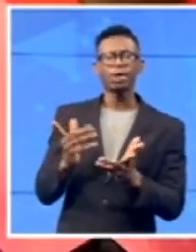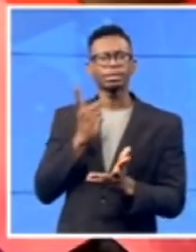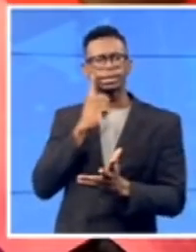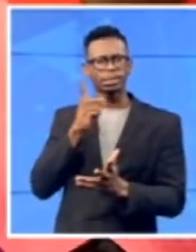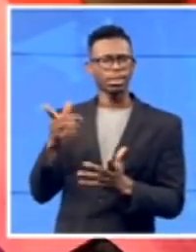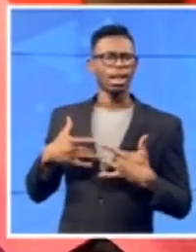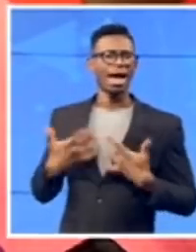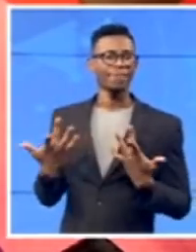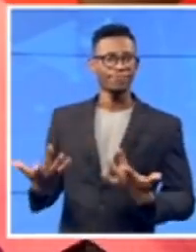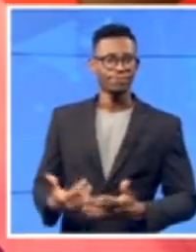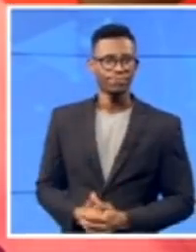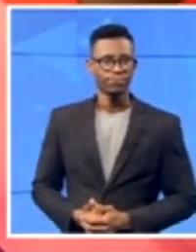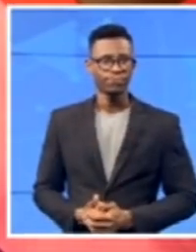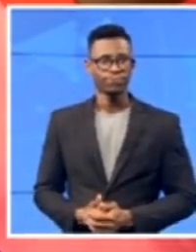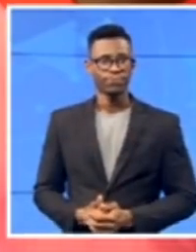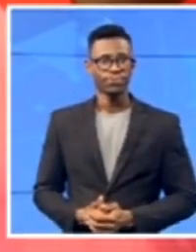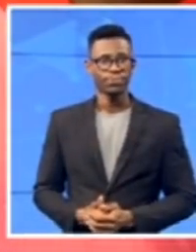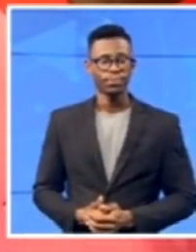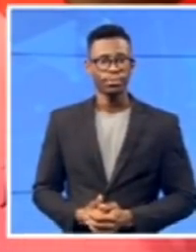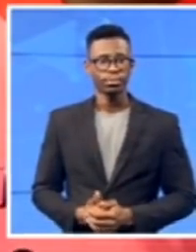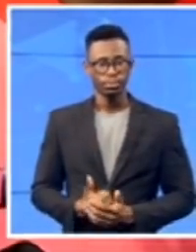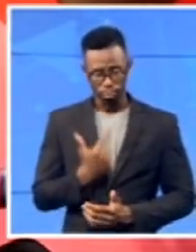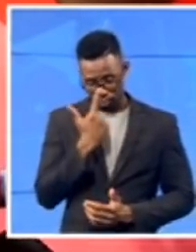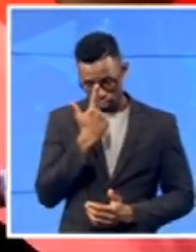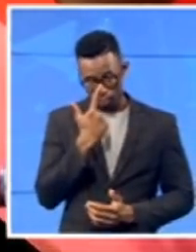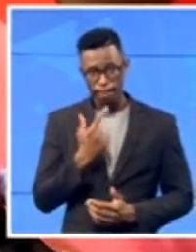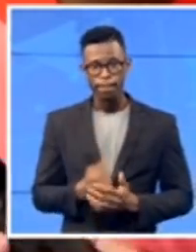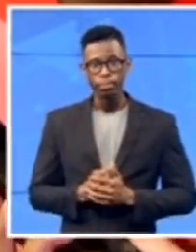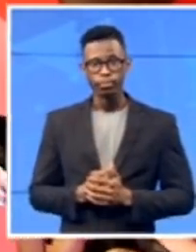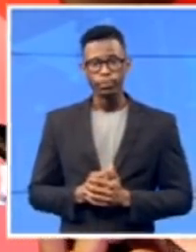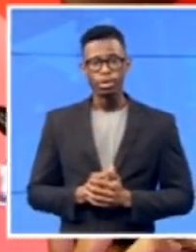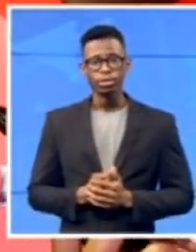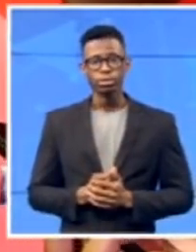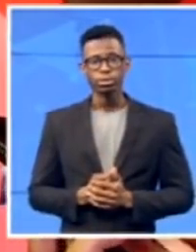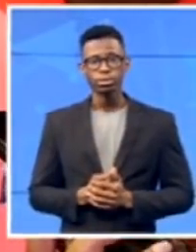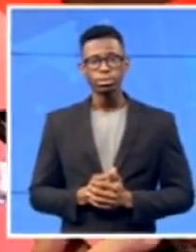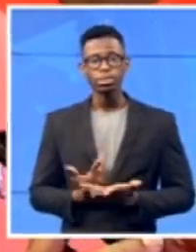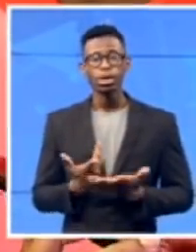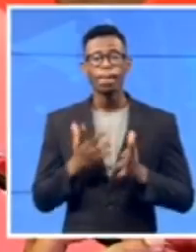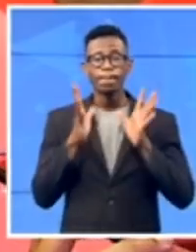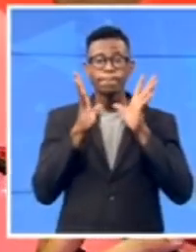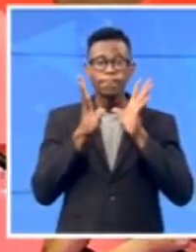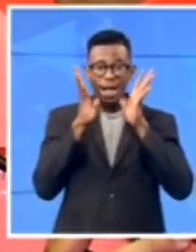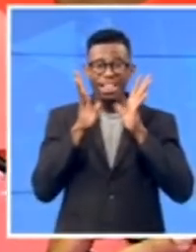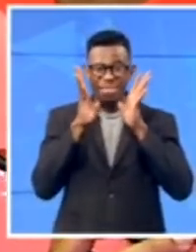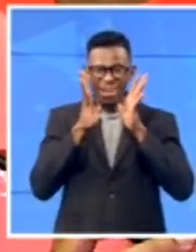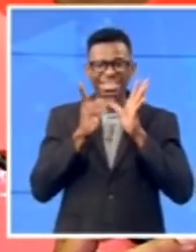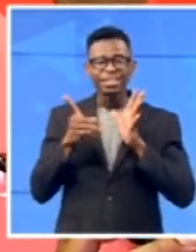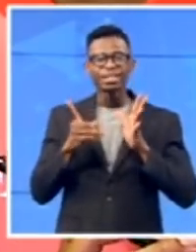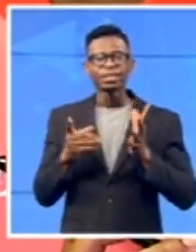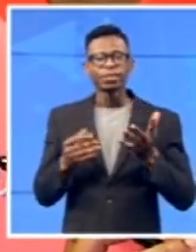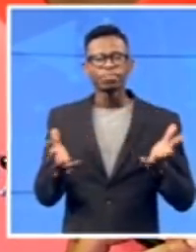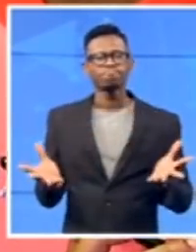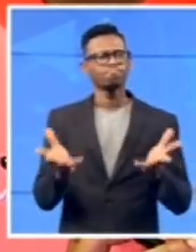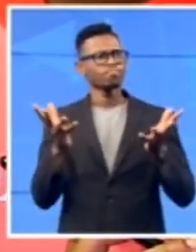To get into South Africa, illegal. So Malema promotes criminality. Nobody is arresting him.